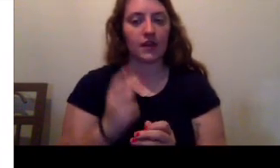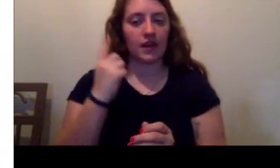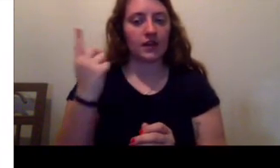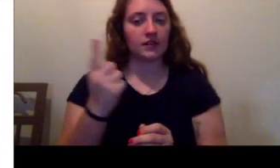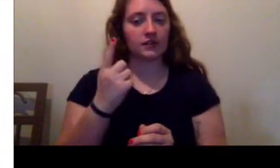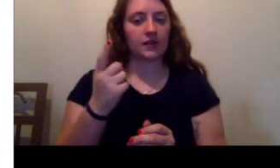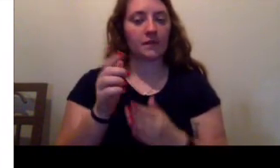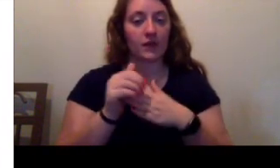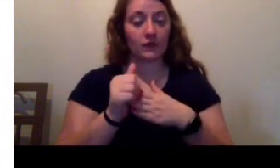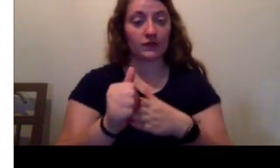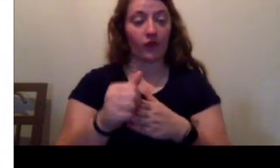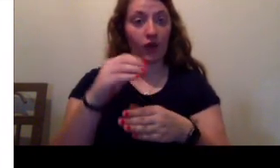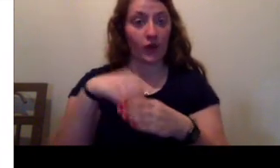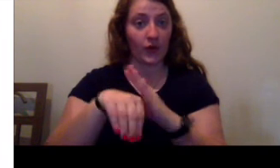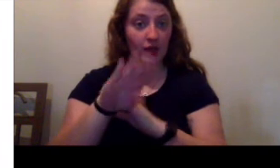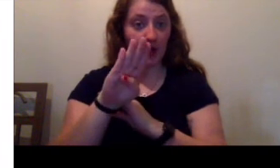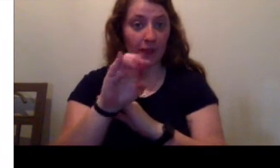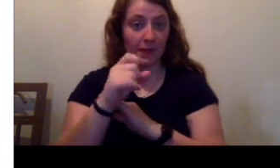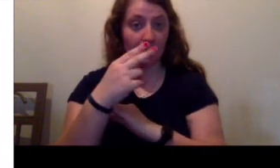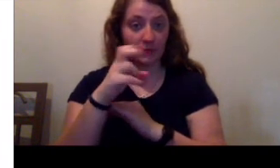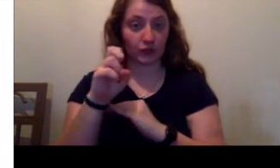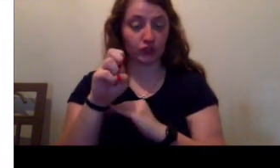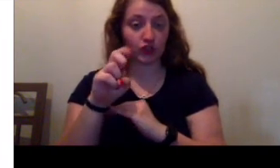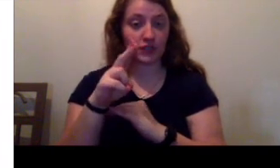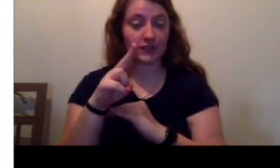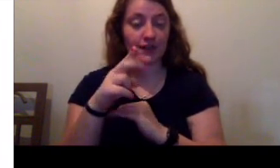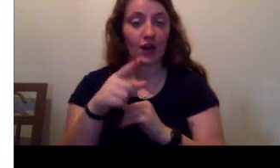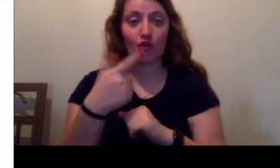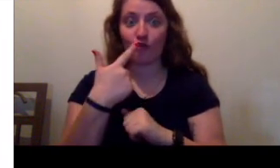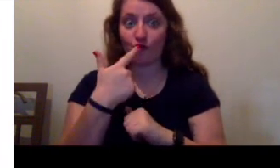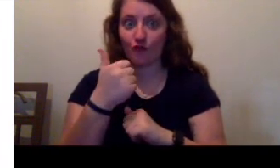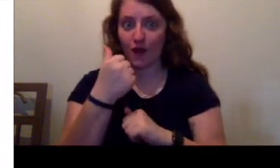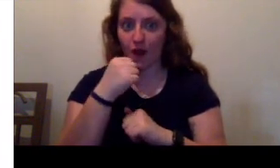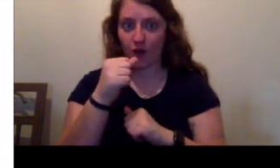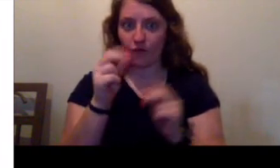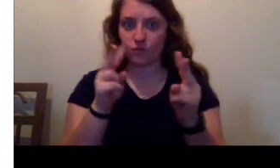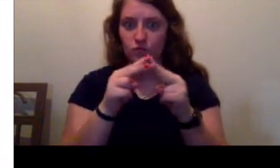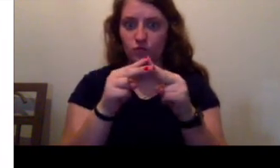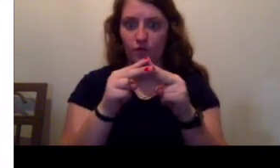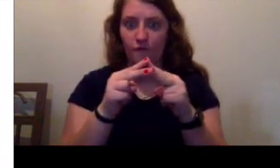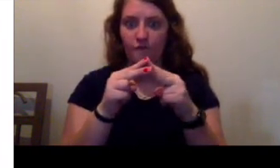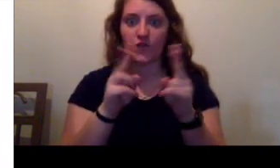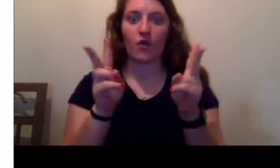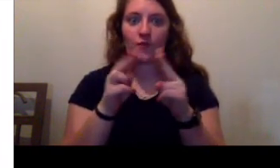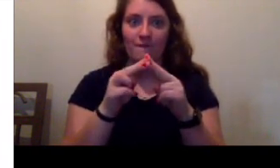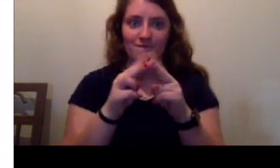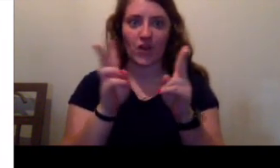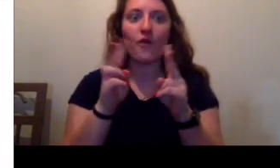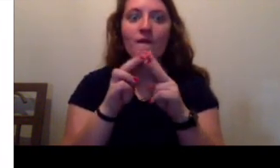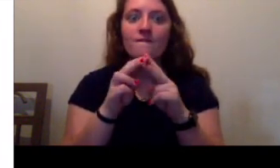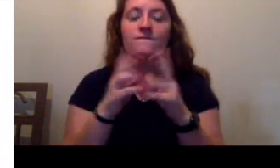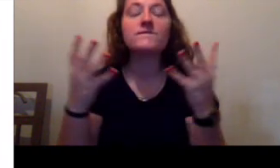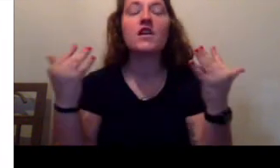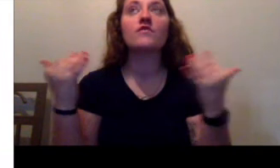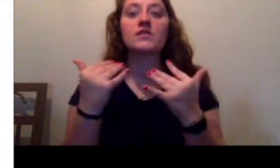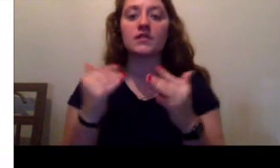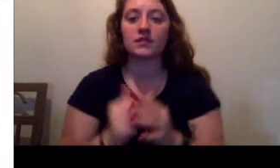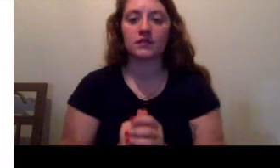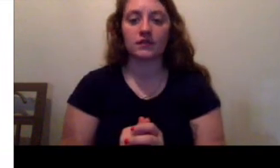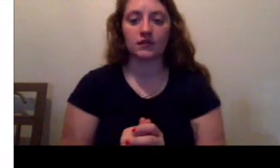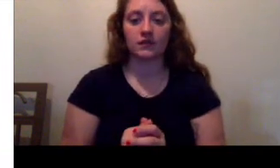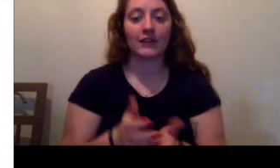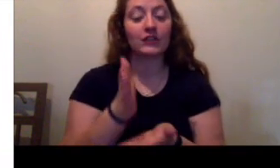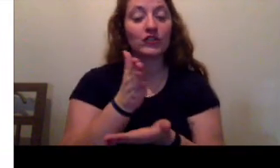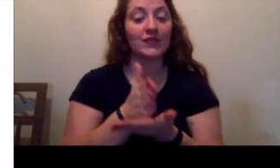her in the bushes. Little Red Riding Hood was very, very, very frightened. She would